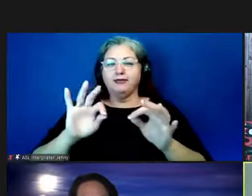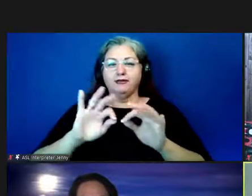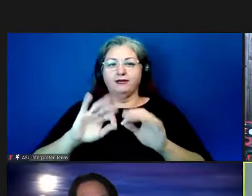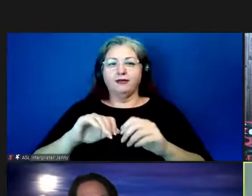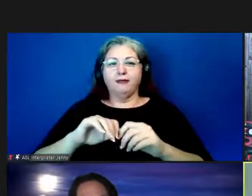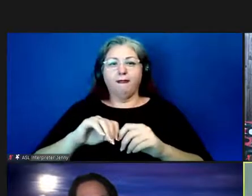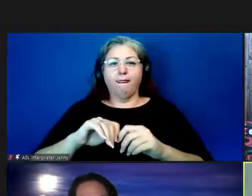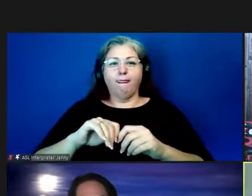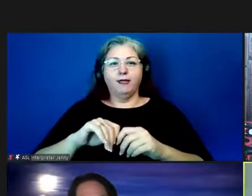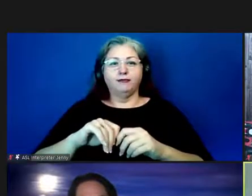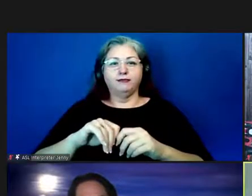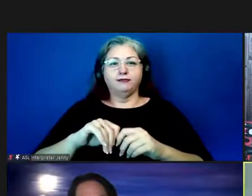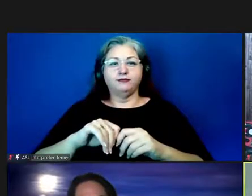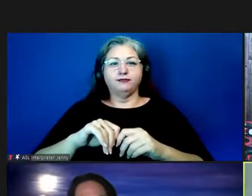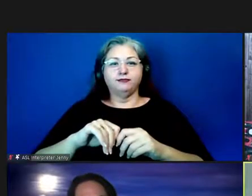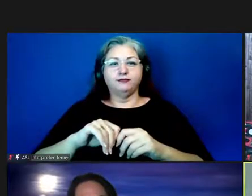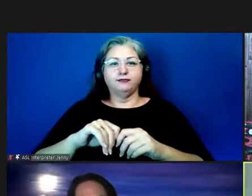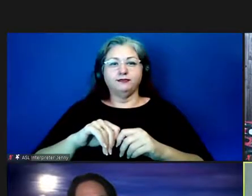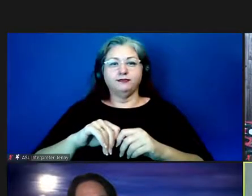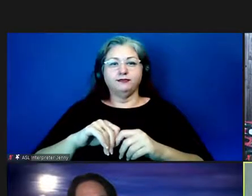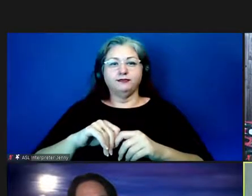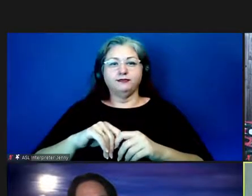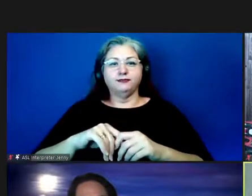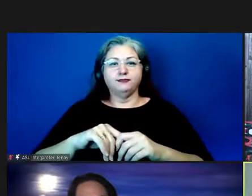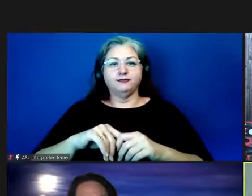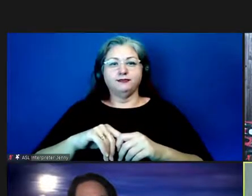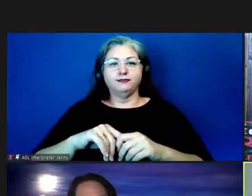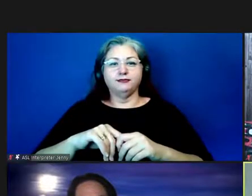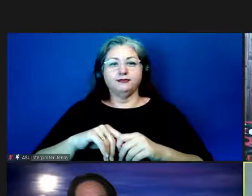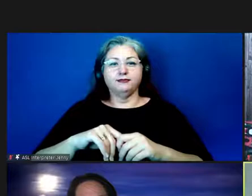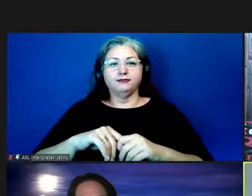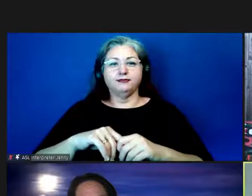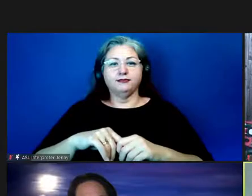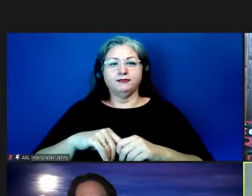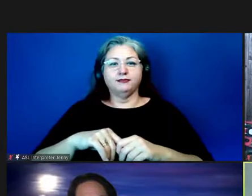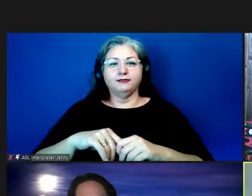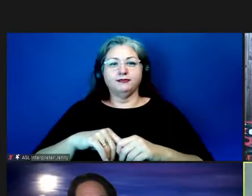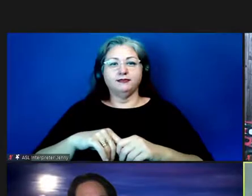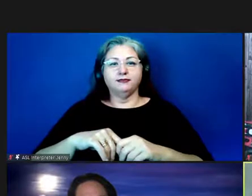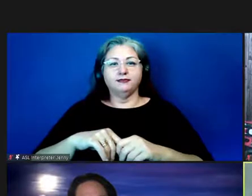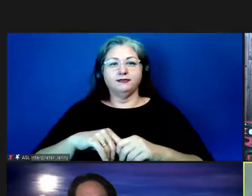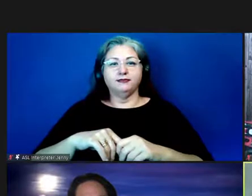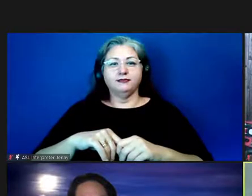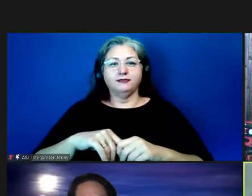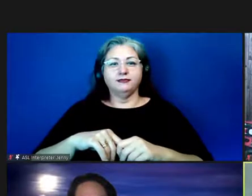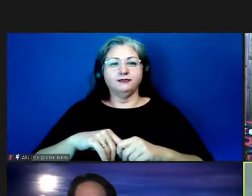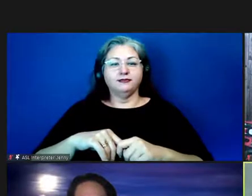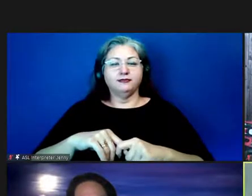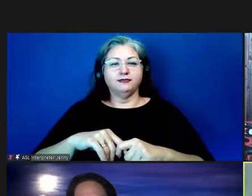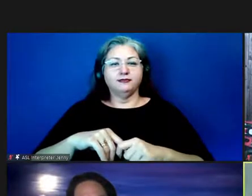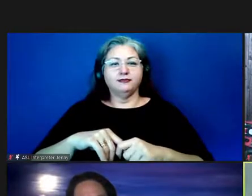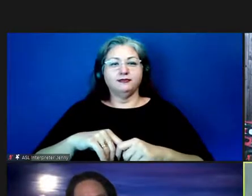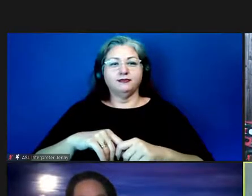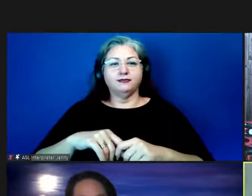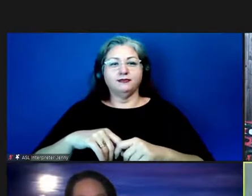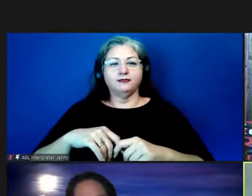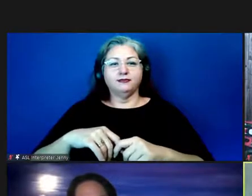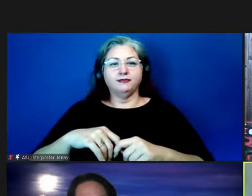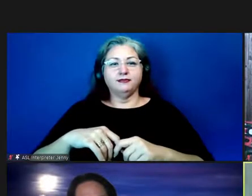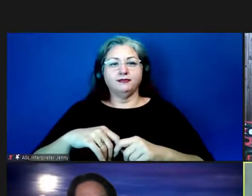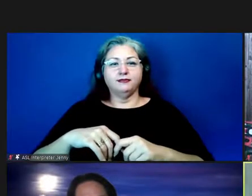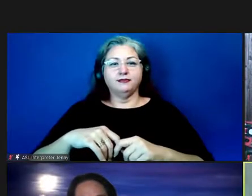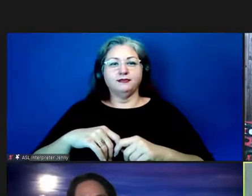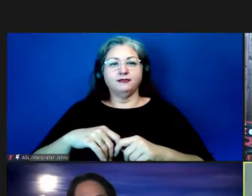Nō waimau. Ko ngāpui nui tonu te iwi. Ko te mahu rehere te apu.